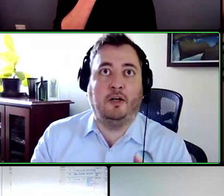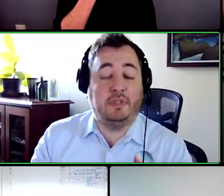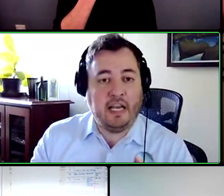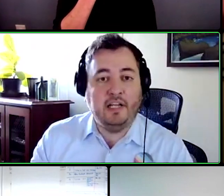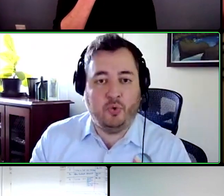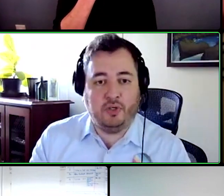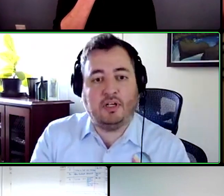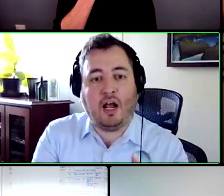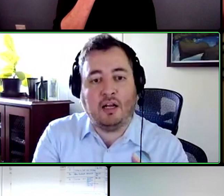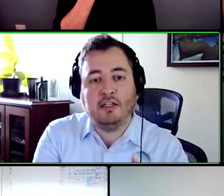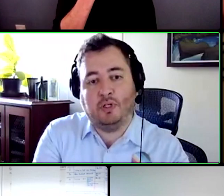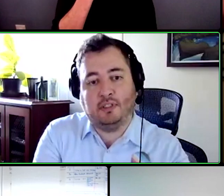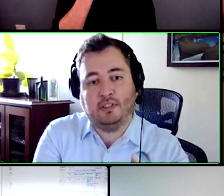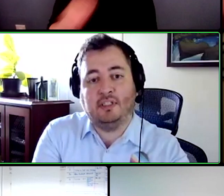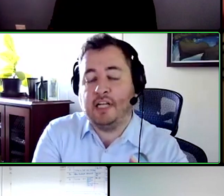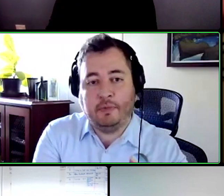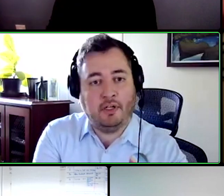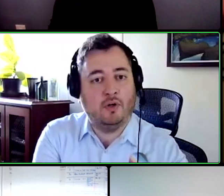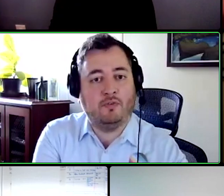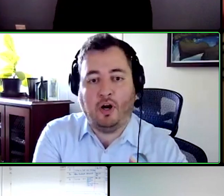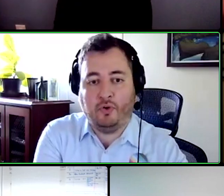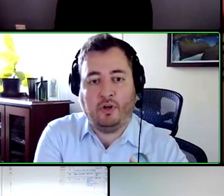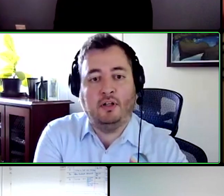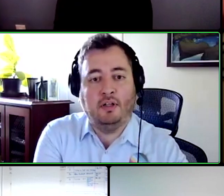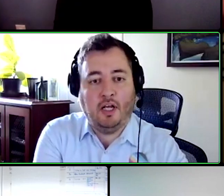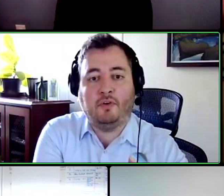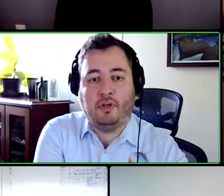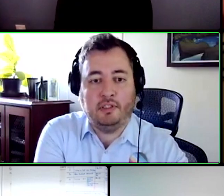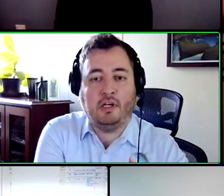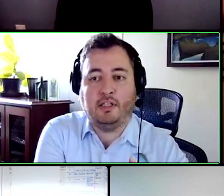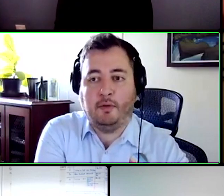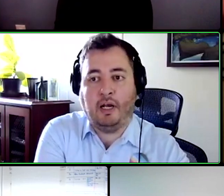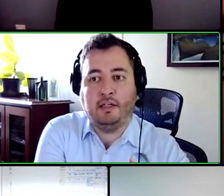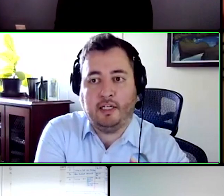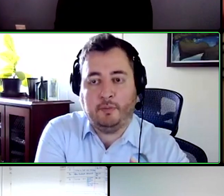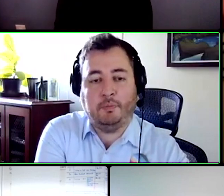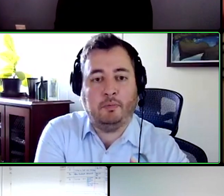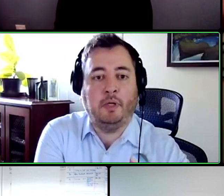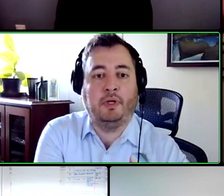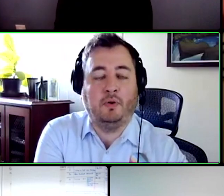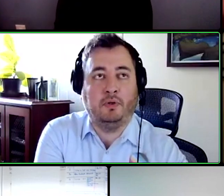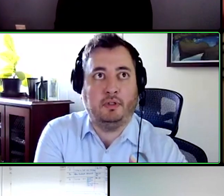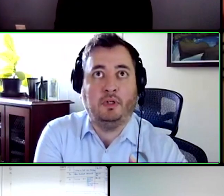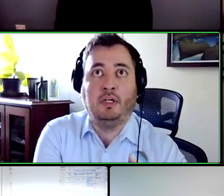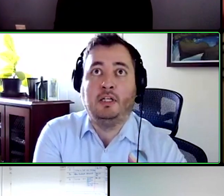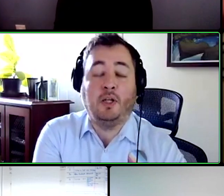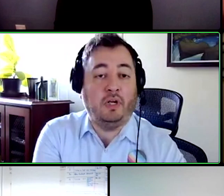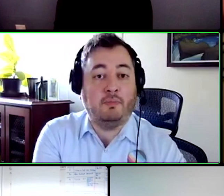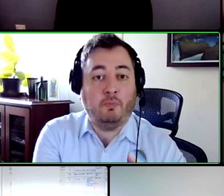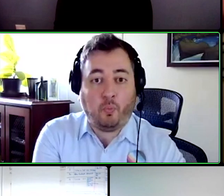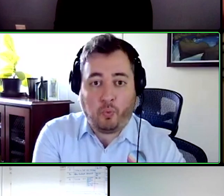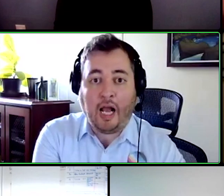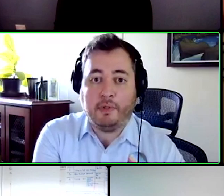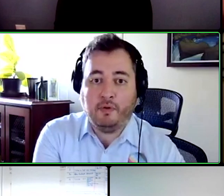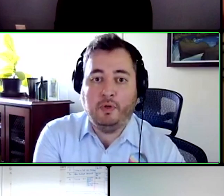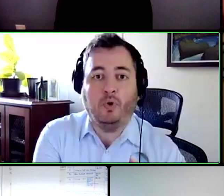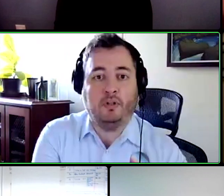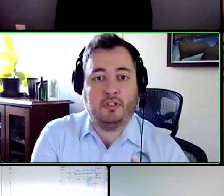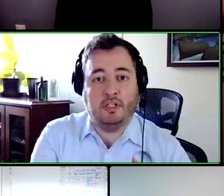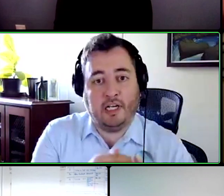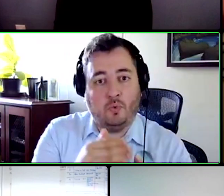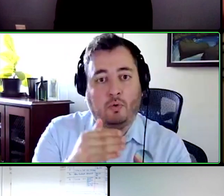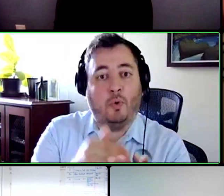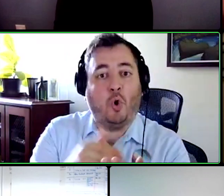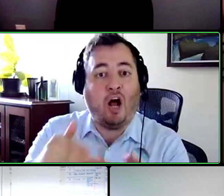dangerous consequences. And the same thing goes for other type of conditions that IDD patients may be going to. So it's absolutely